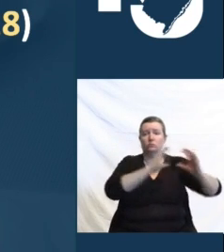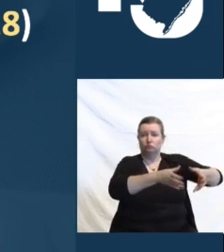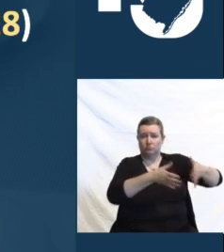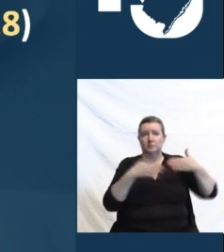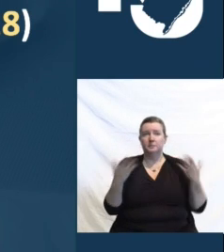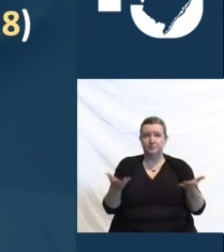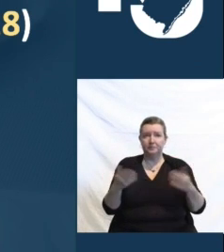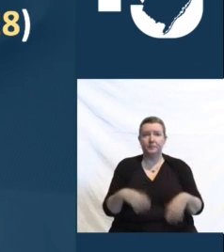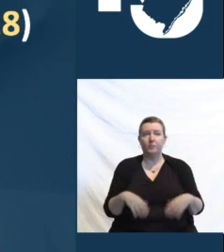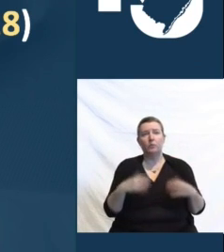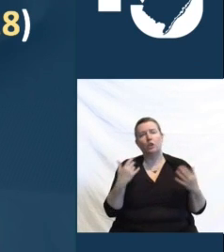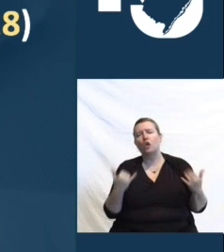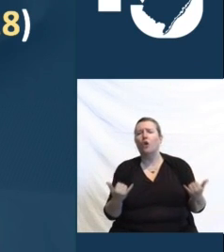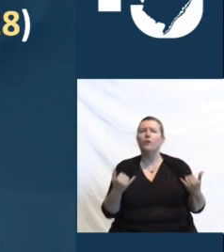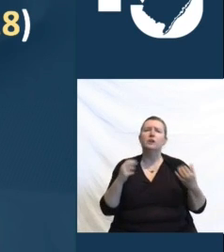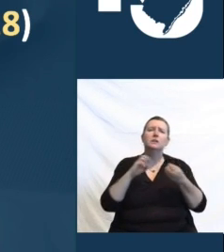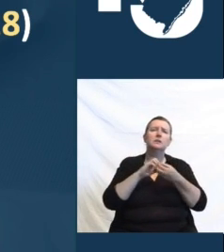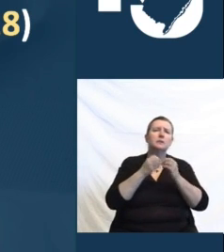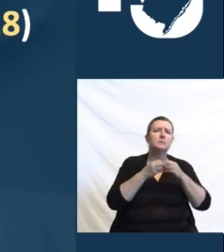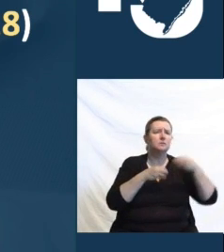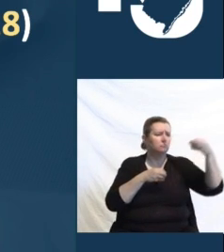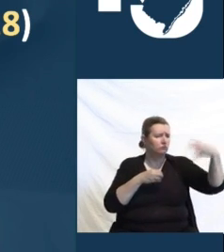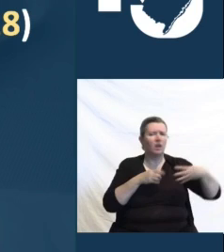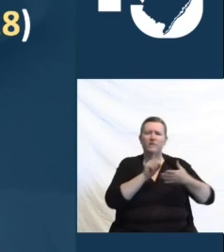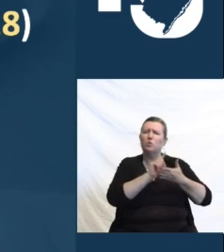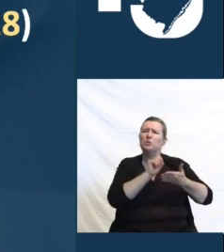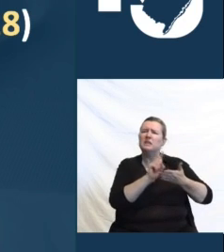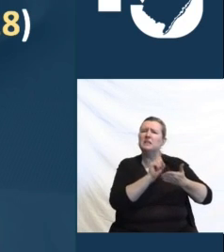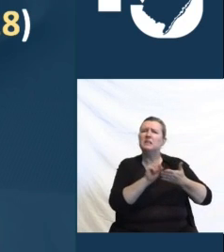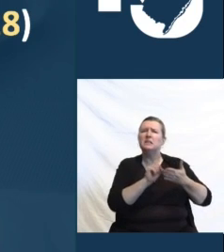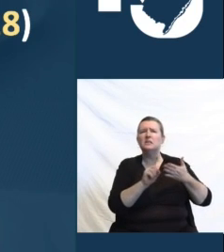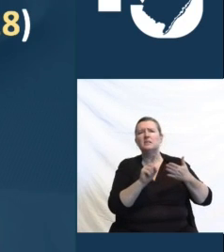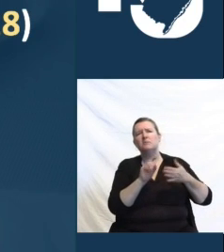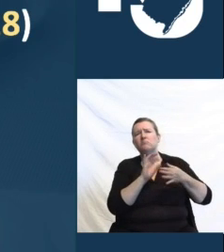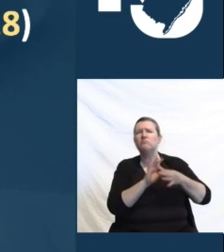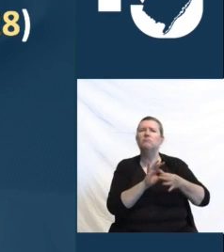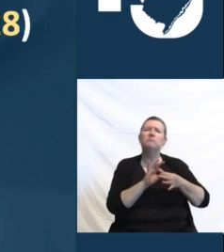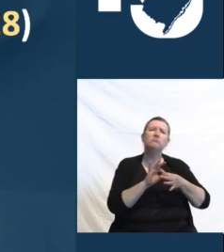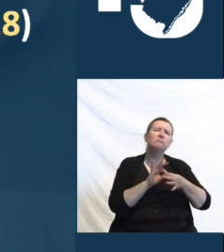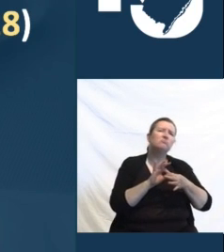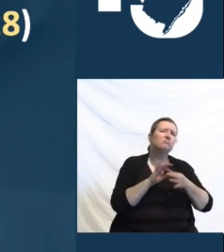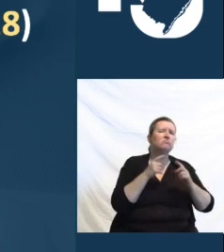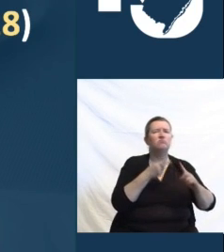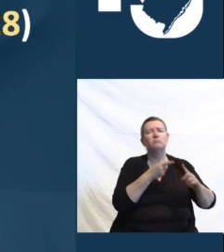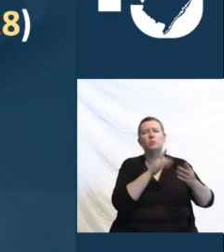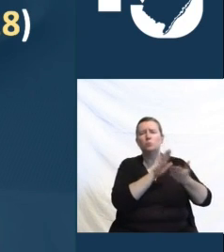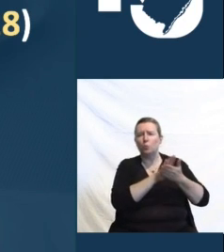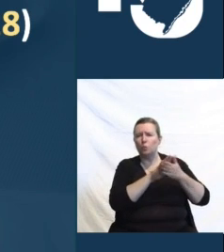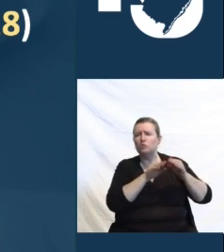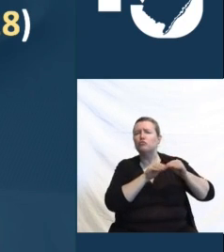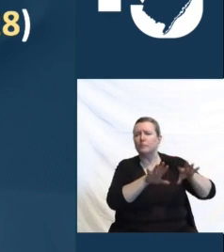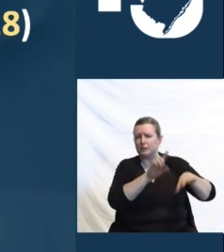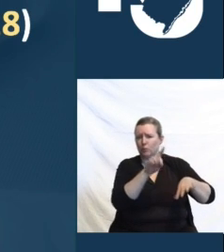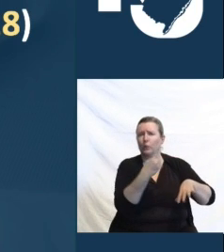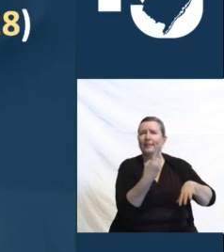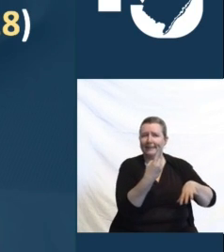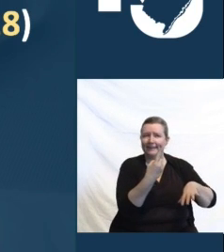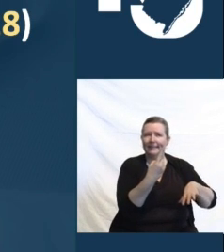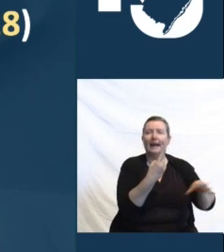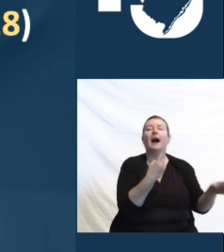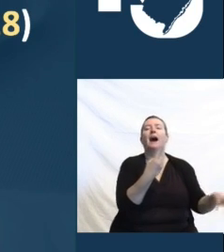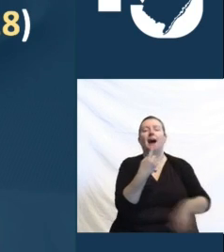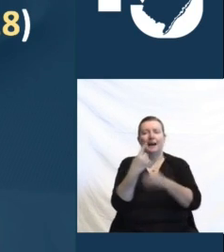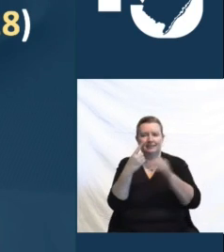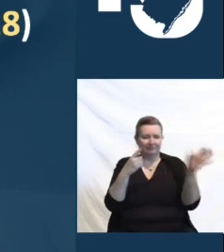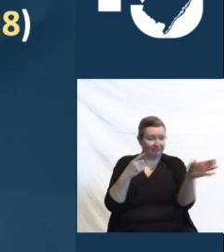numbers currently reported weekly and which are related solely to instances of in-school transmission. This dashboard breaks down